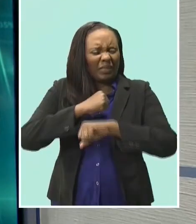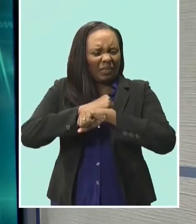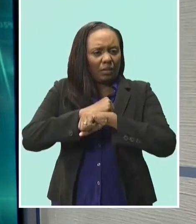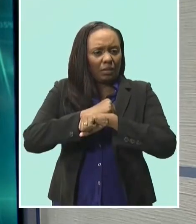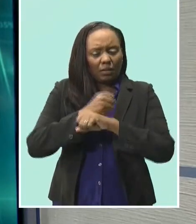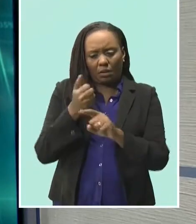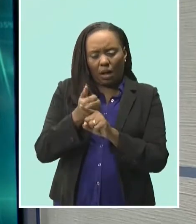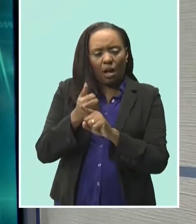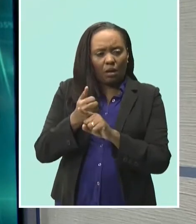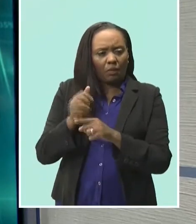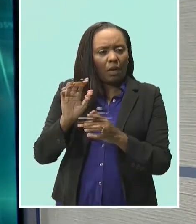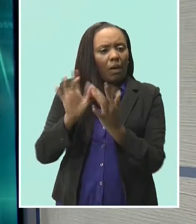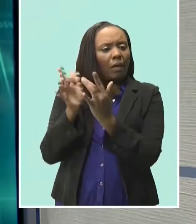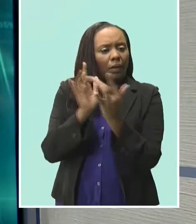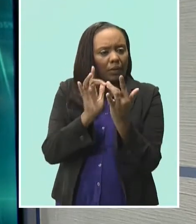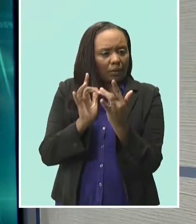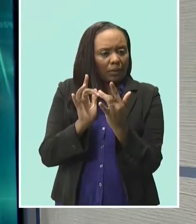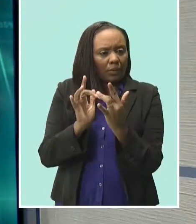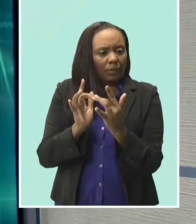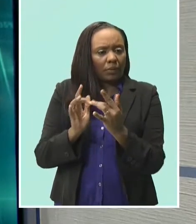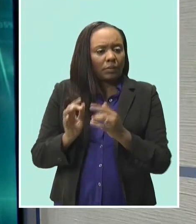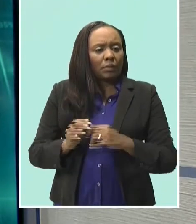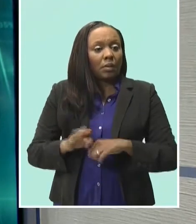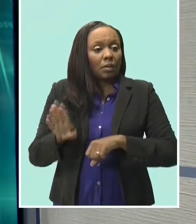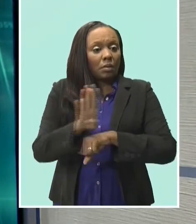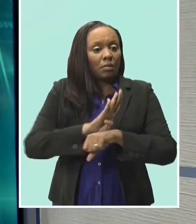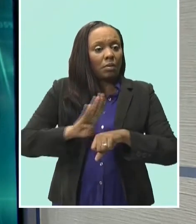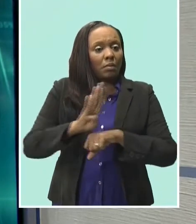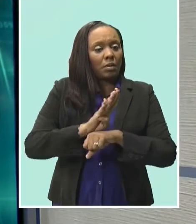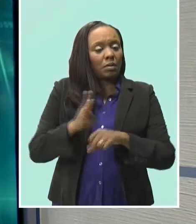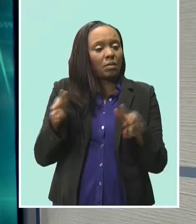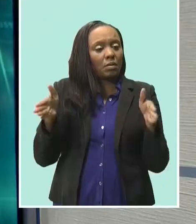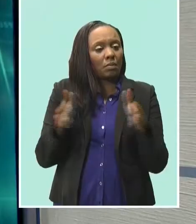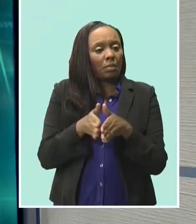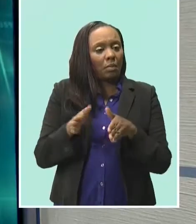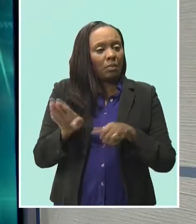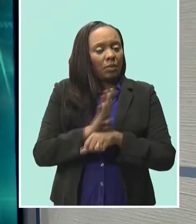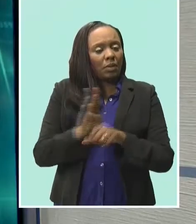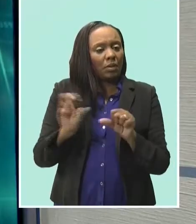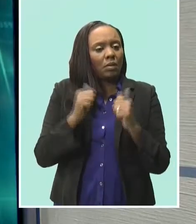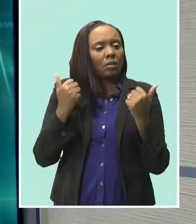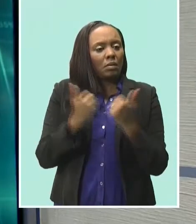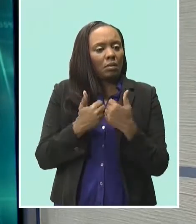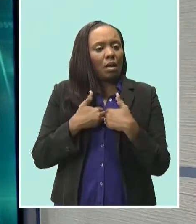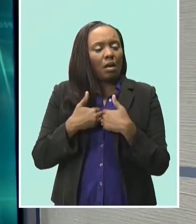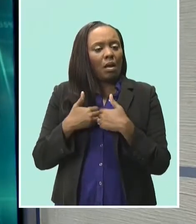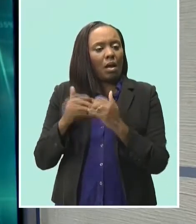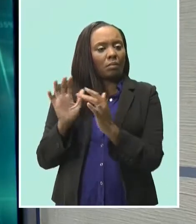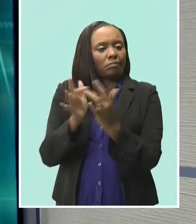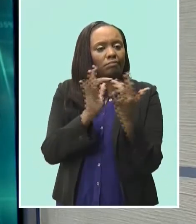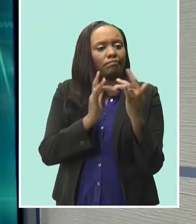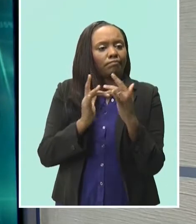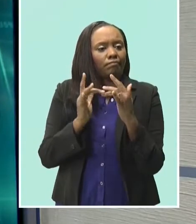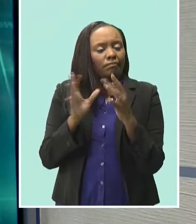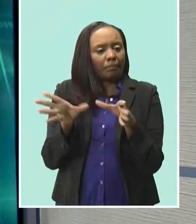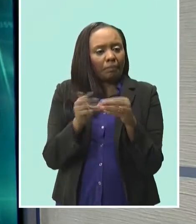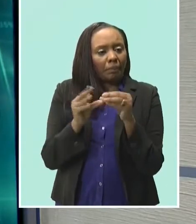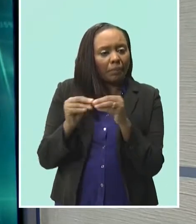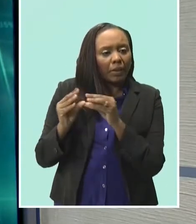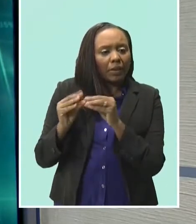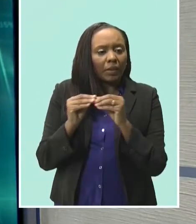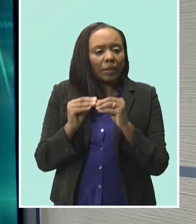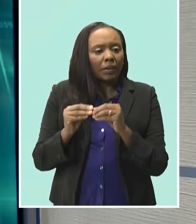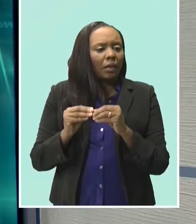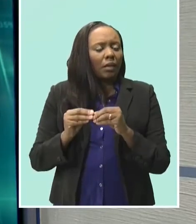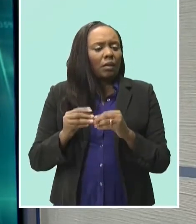This was one of the takeaways for members of the Barbados Small Business Association, following a webinar on the topic, the new normal, the